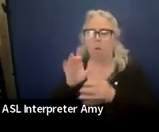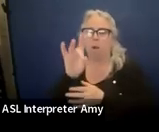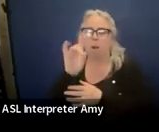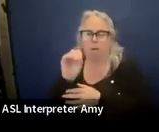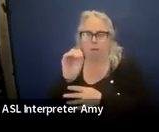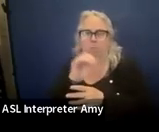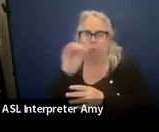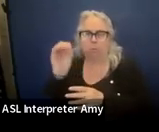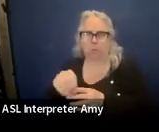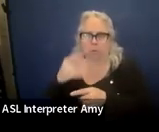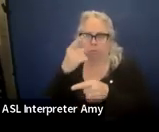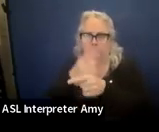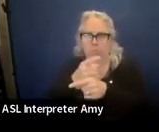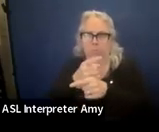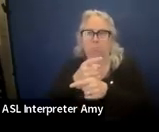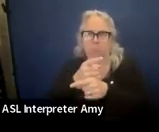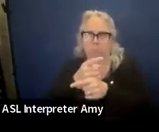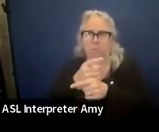accuracy.